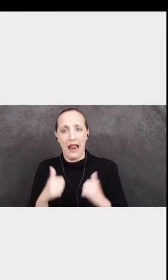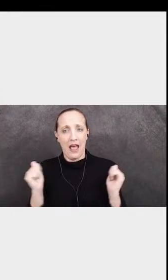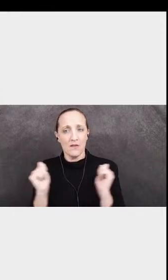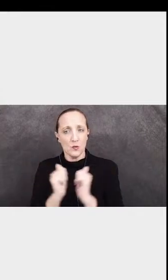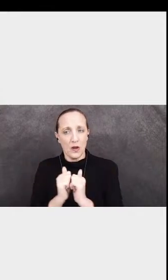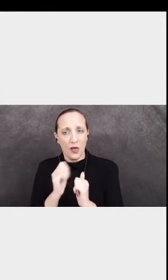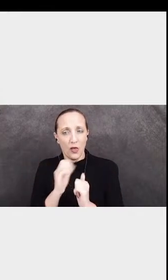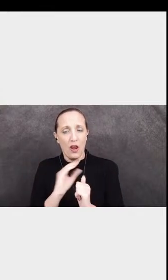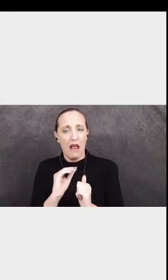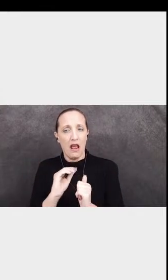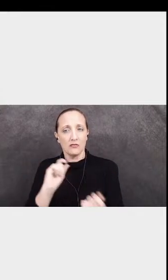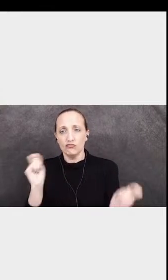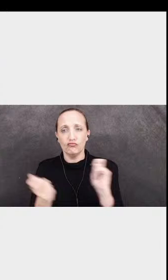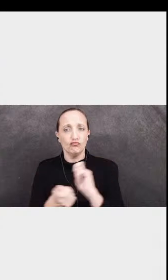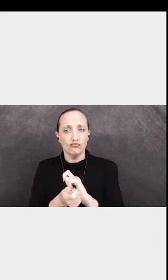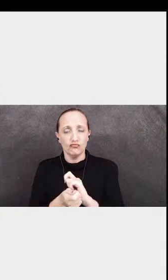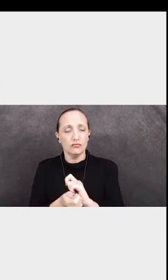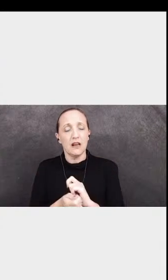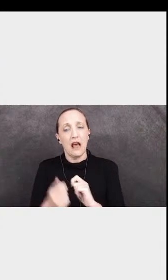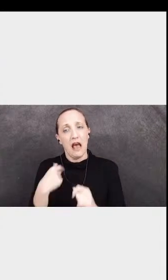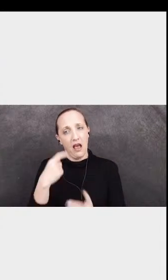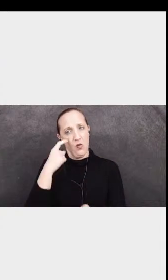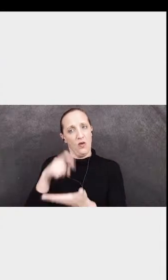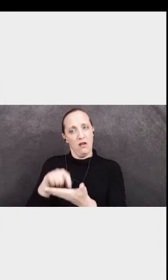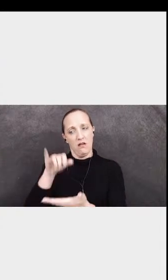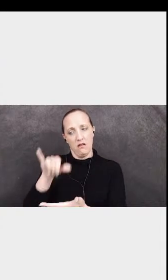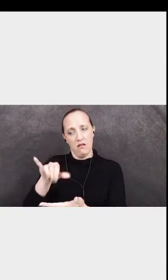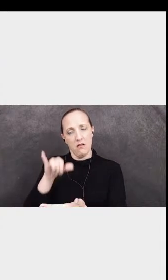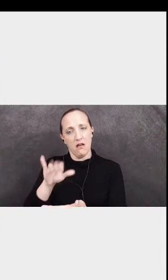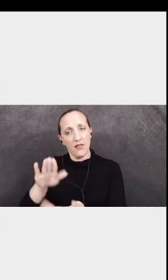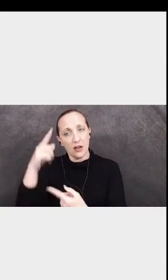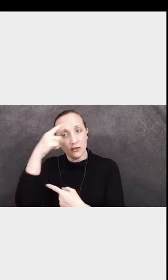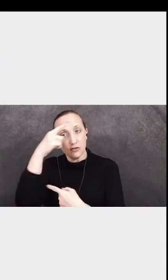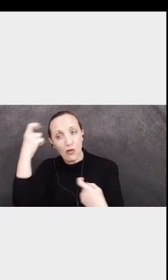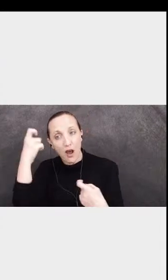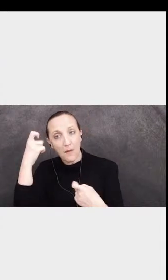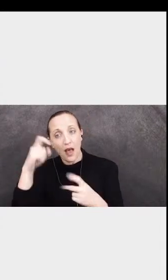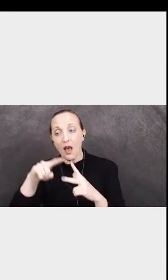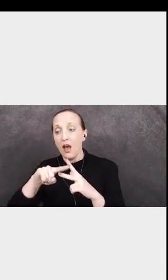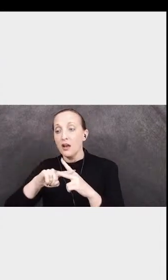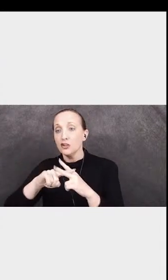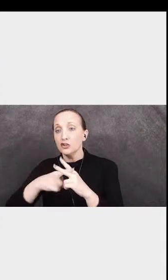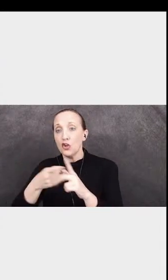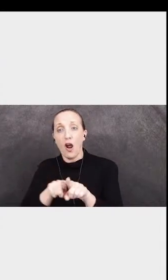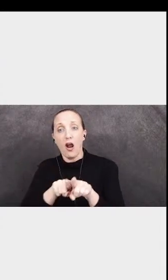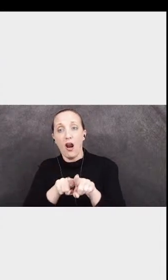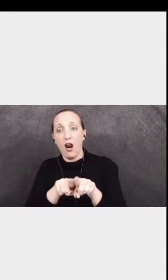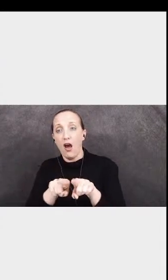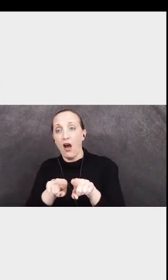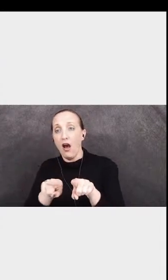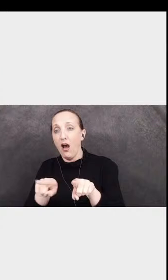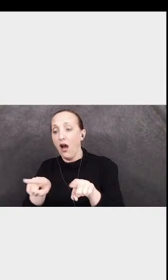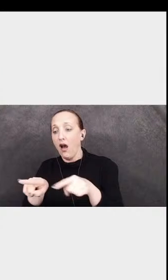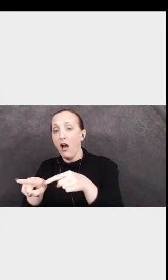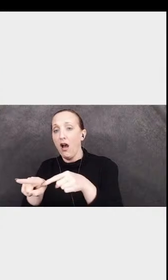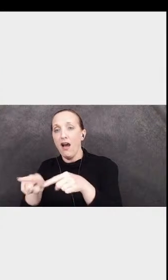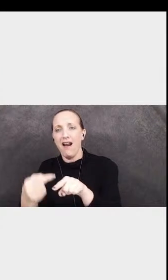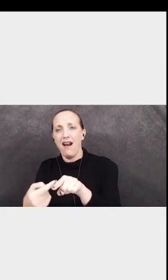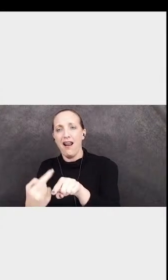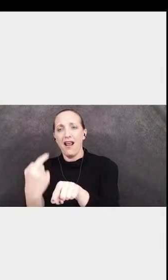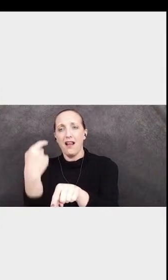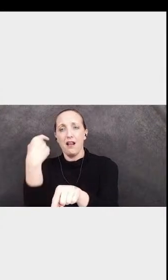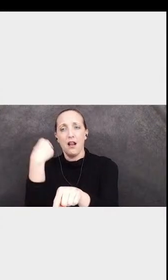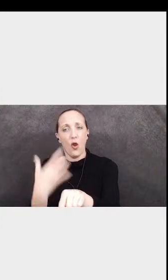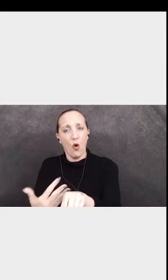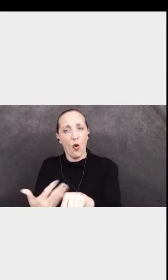that the trauma or that, where they maybe went, went awry started long, long time ago when they were kids.